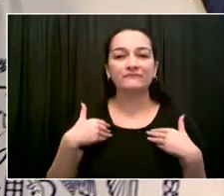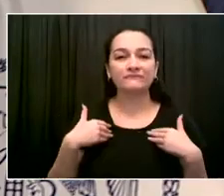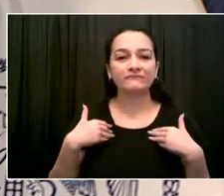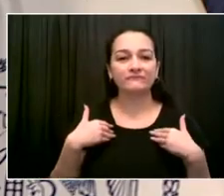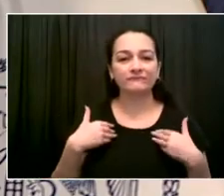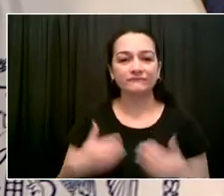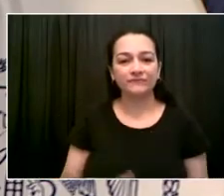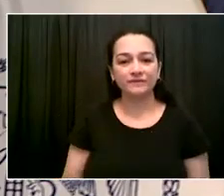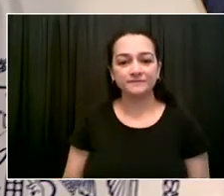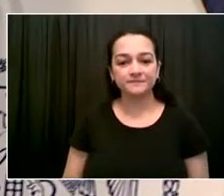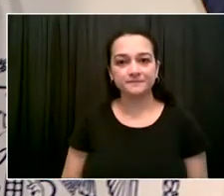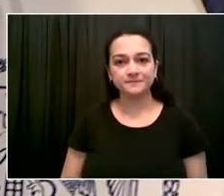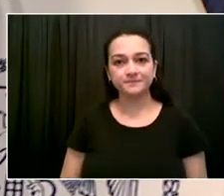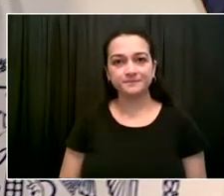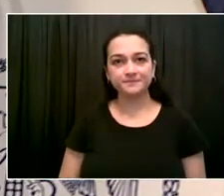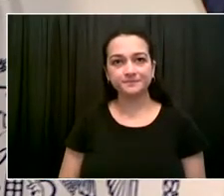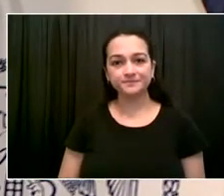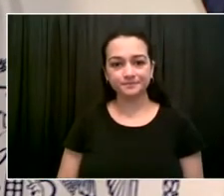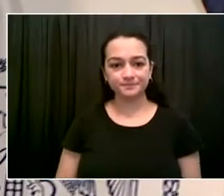Go ahead, Emma.